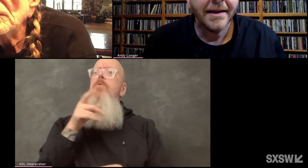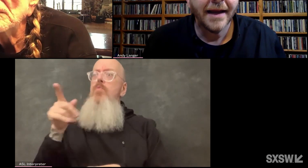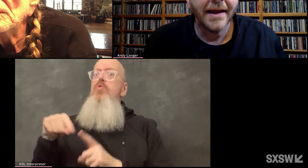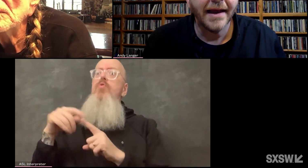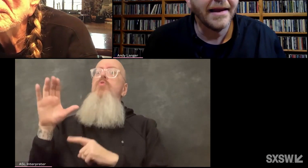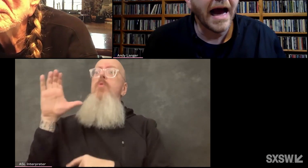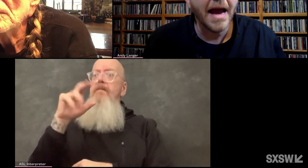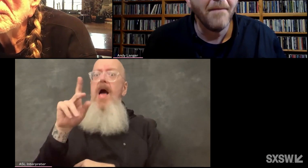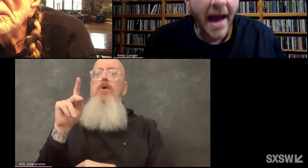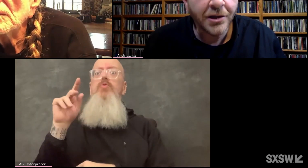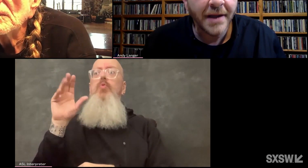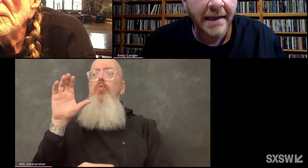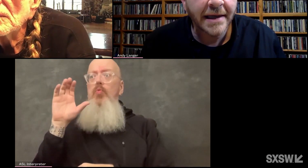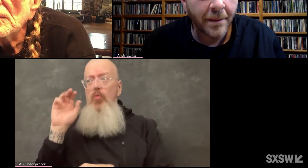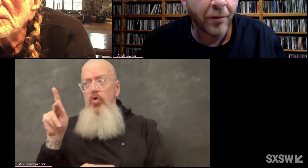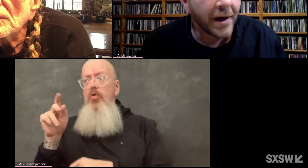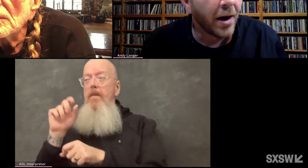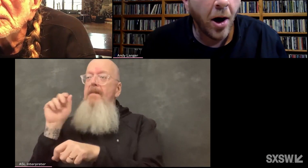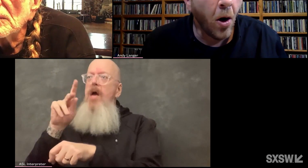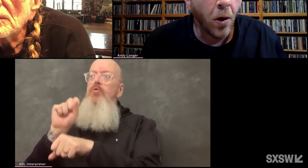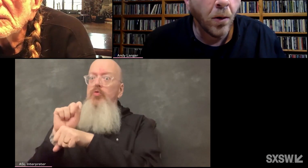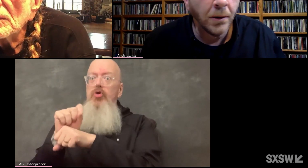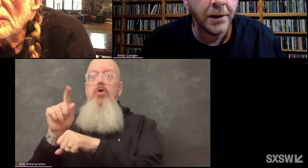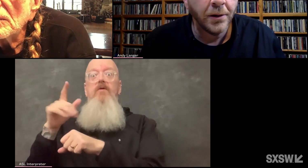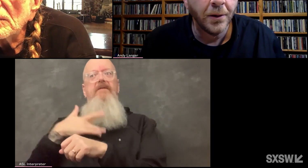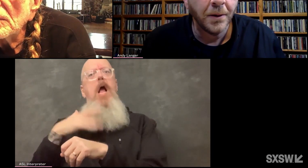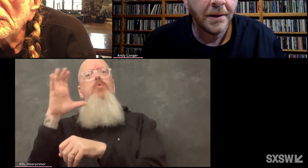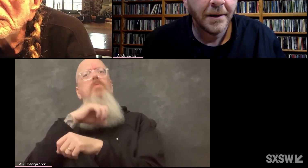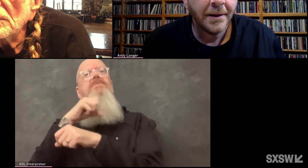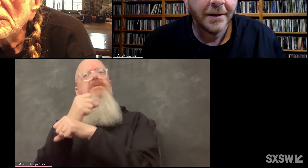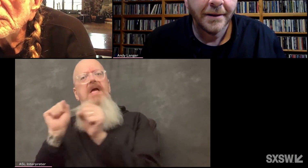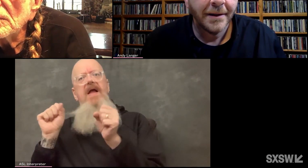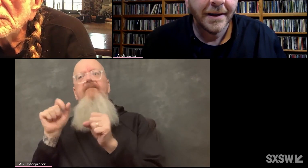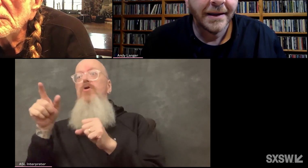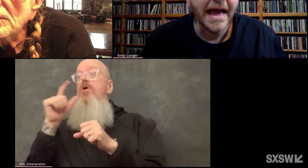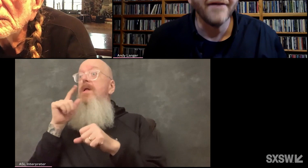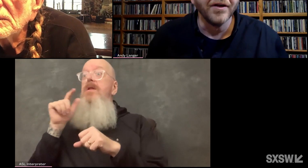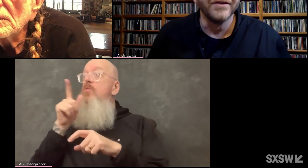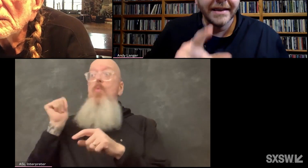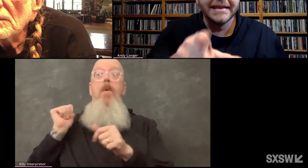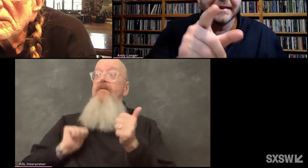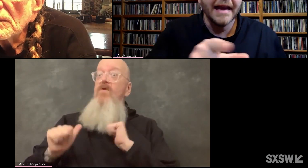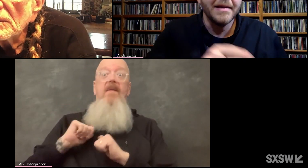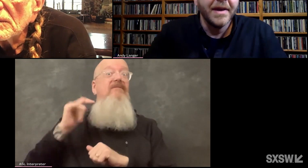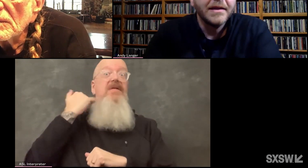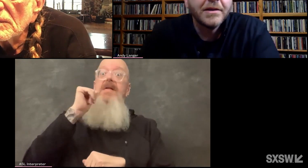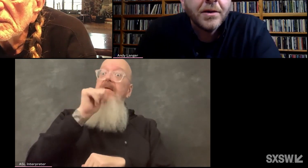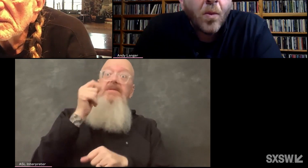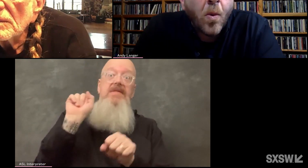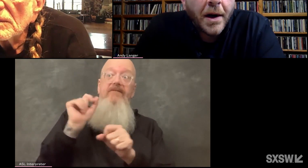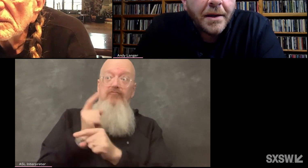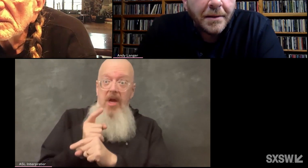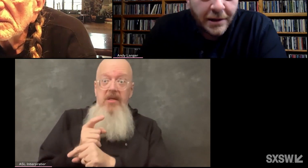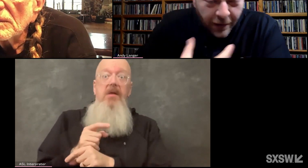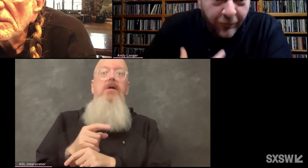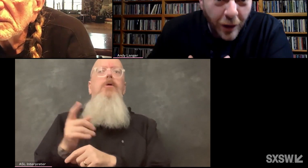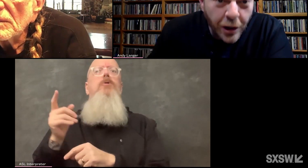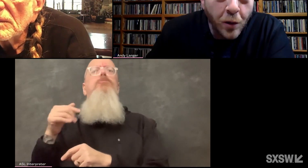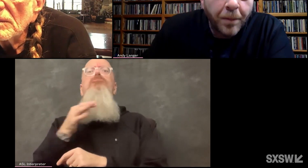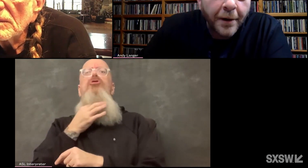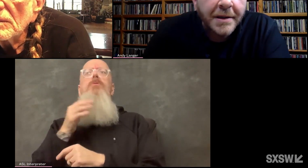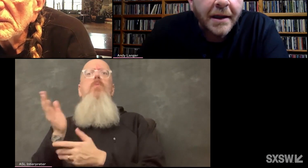I imagine that's going to bring a whole new level of excitement to what,